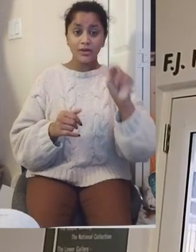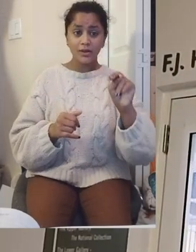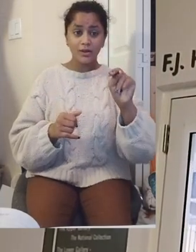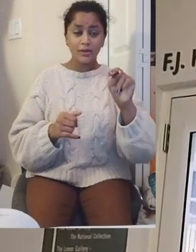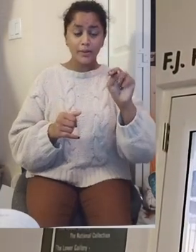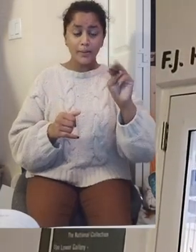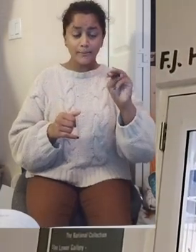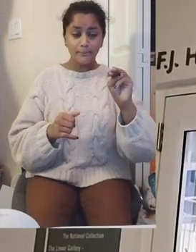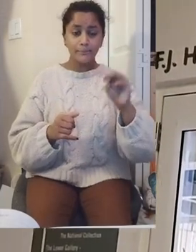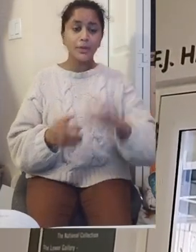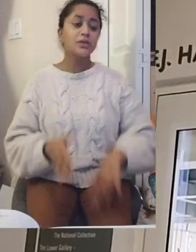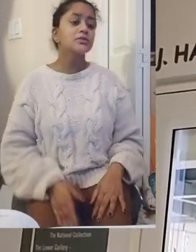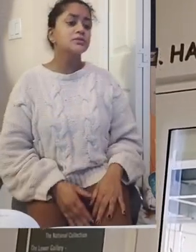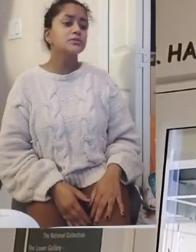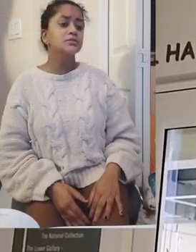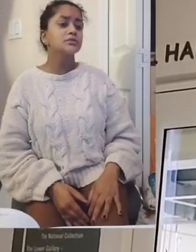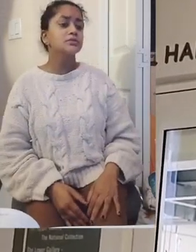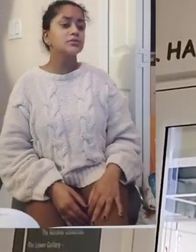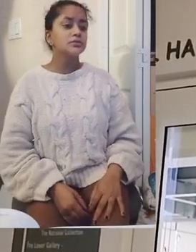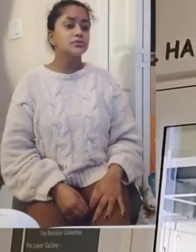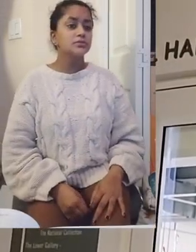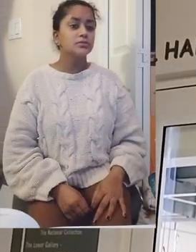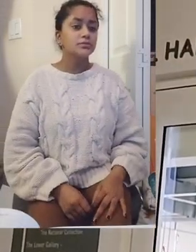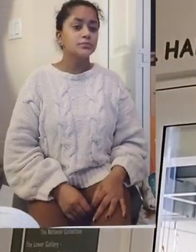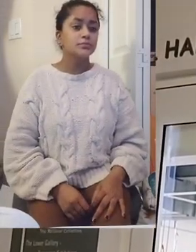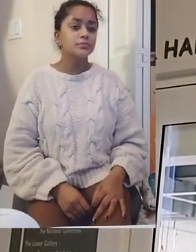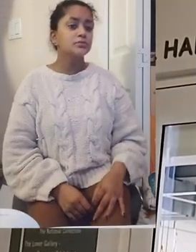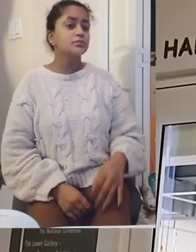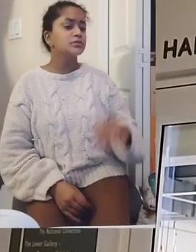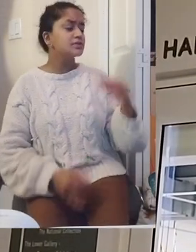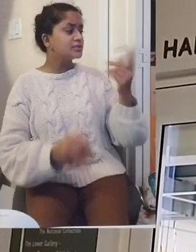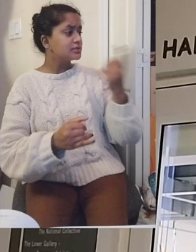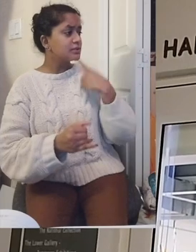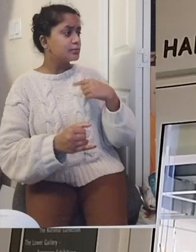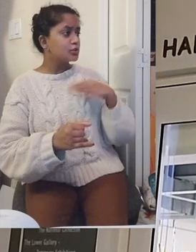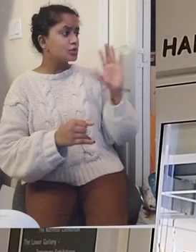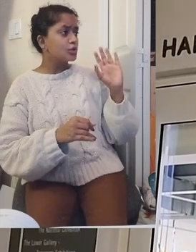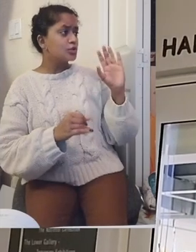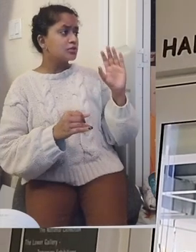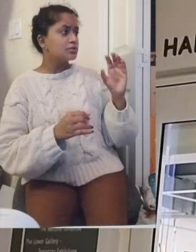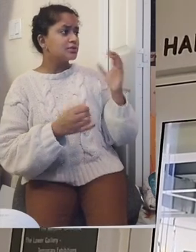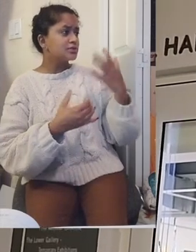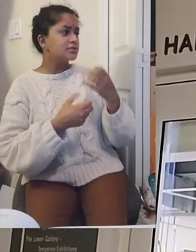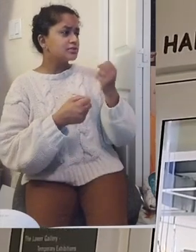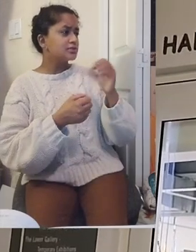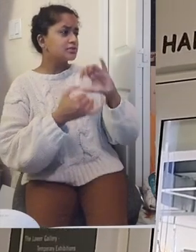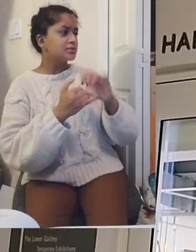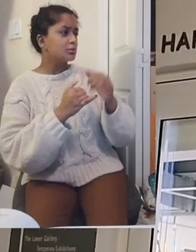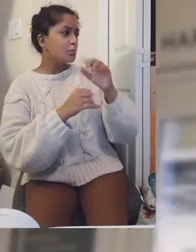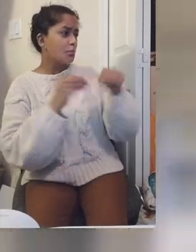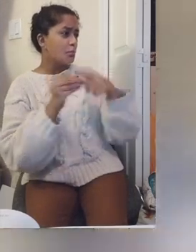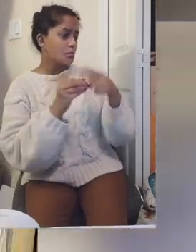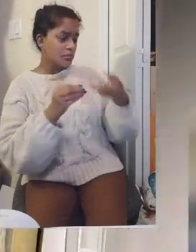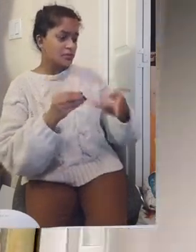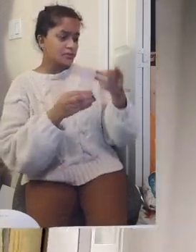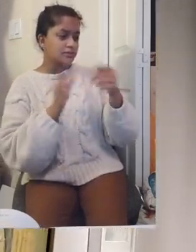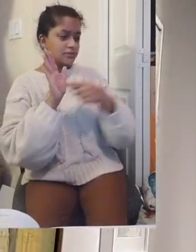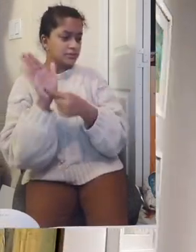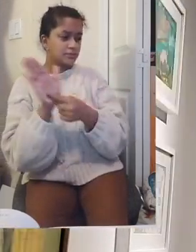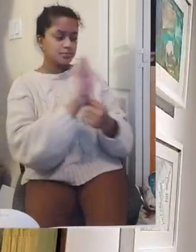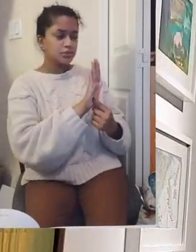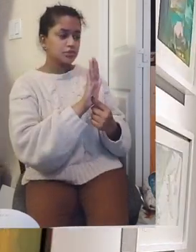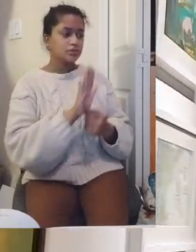So tonight's exhibition is, I think, a very interesting topic. It's all about maps and